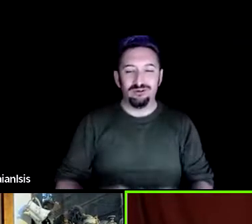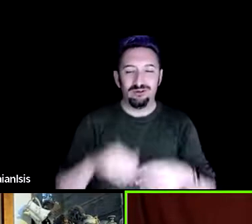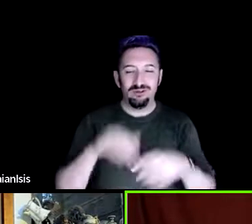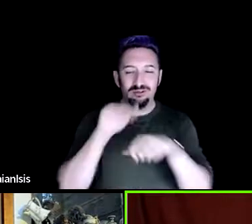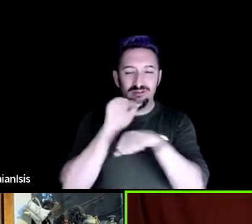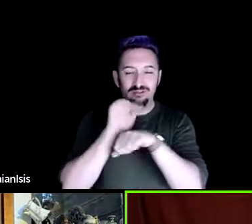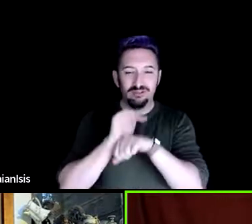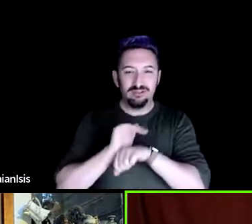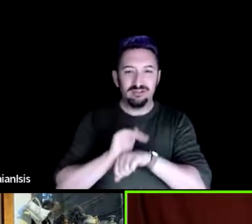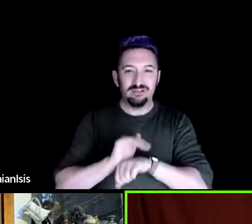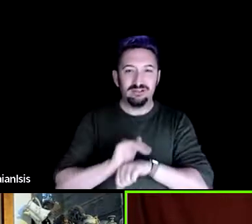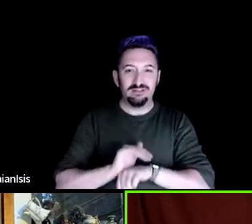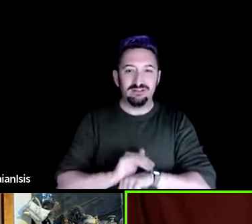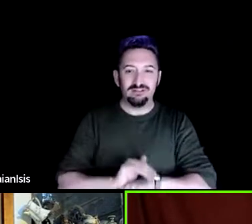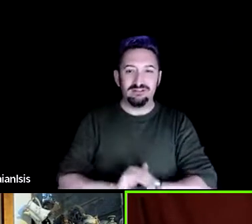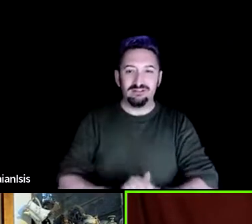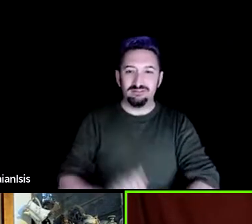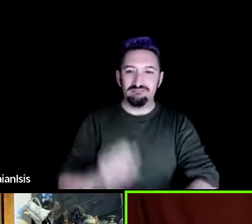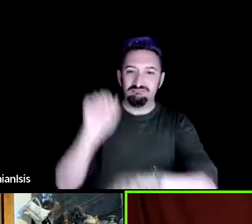This late afternoon.